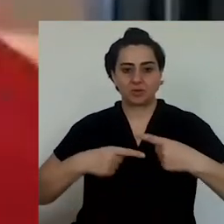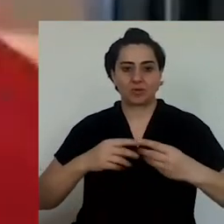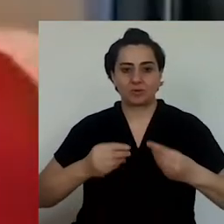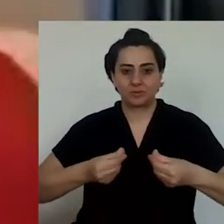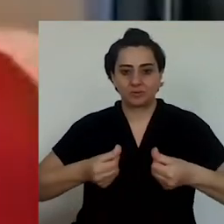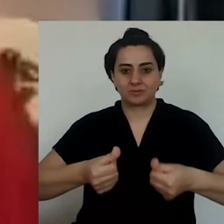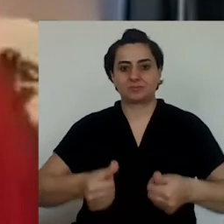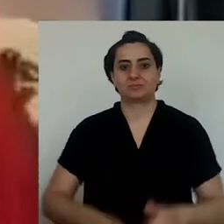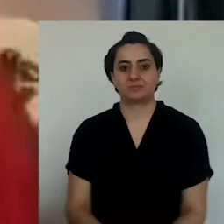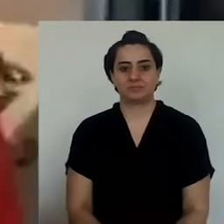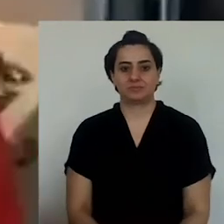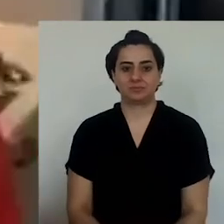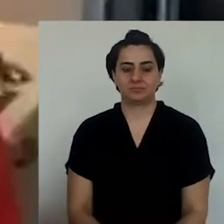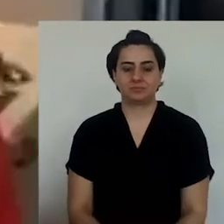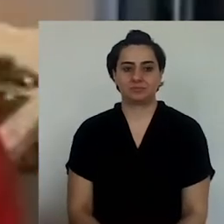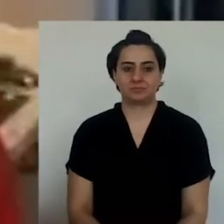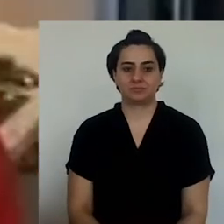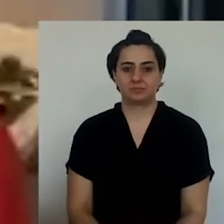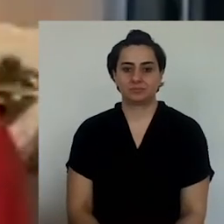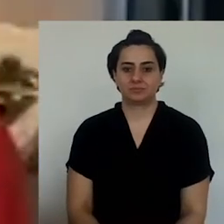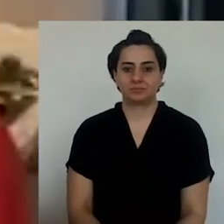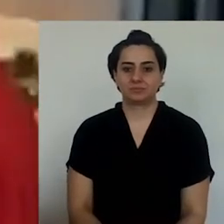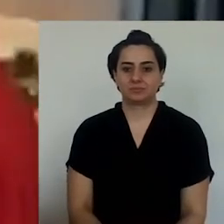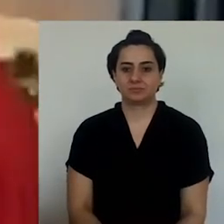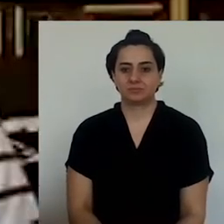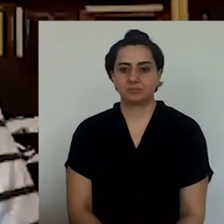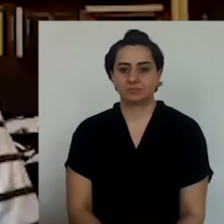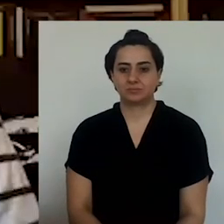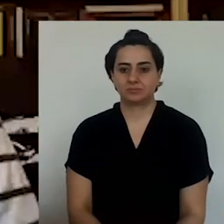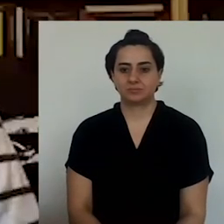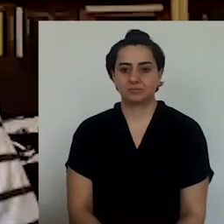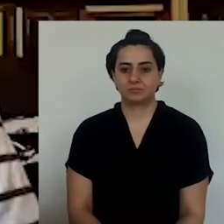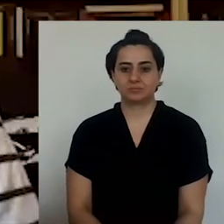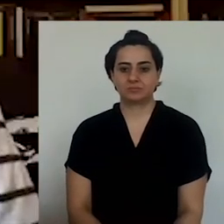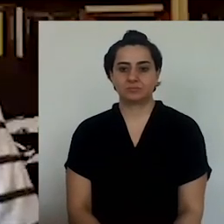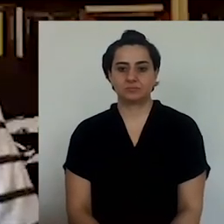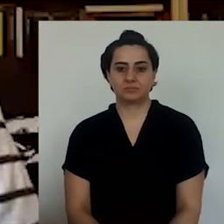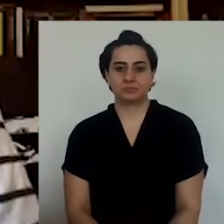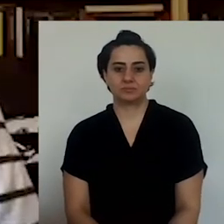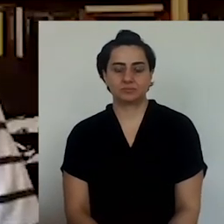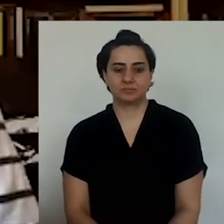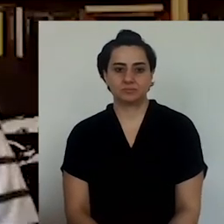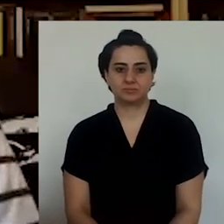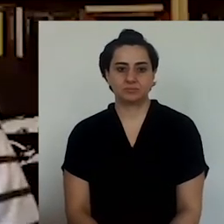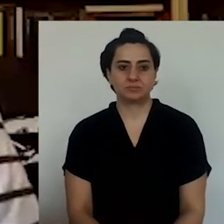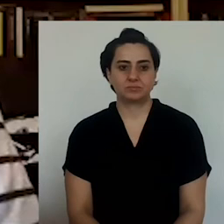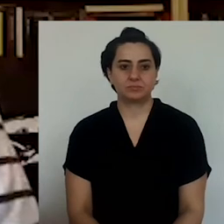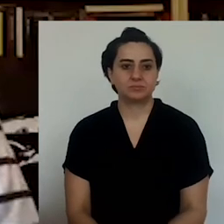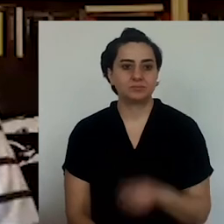going to say dolma. We should say dolma at least because it's about wrapping it.